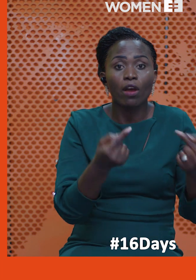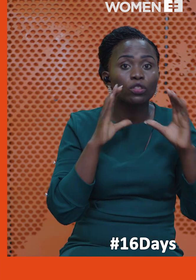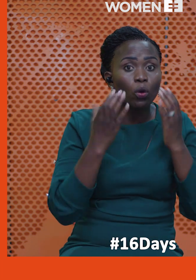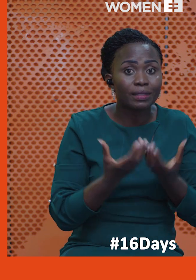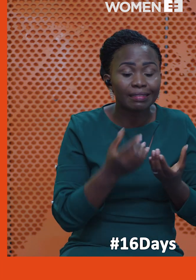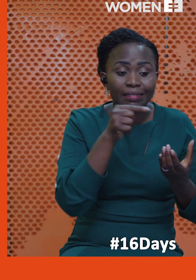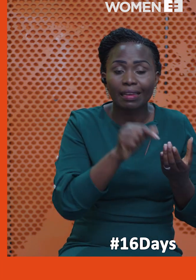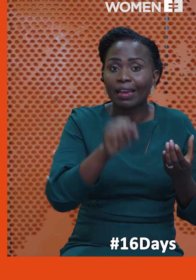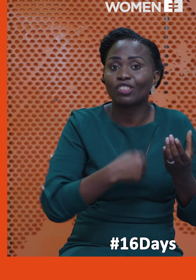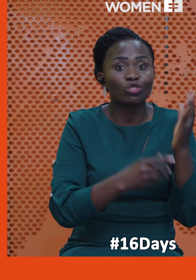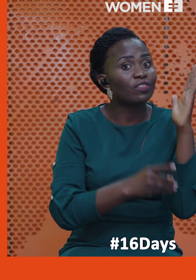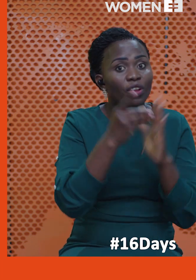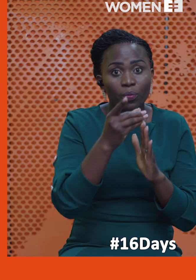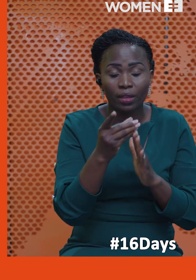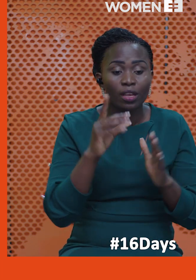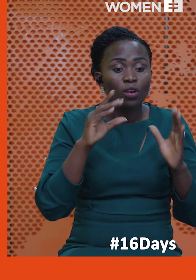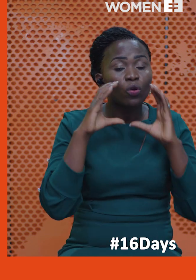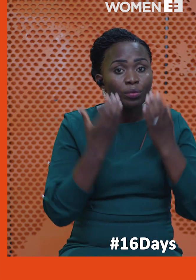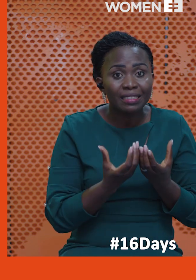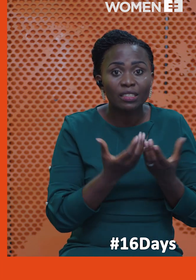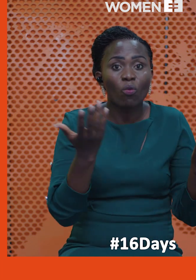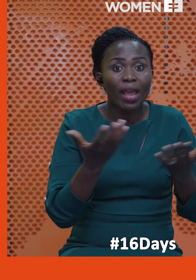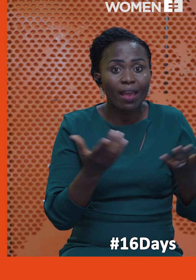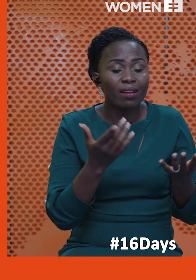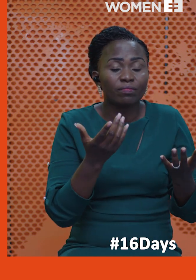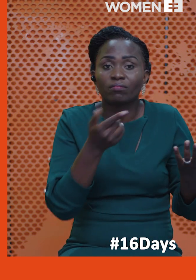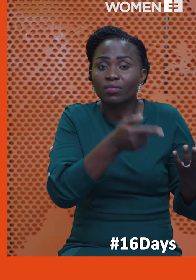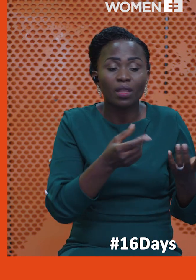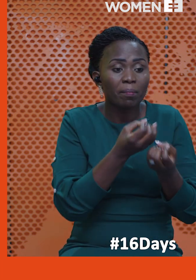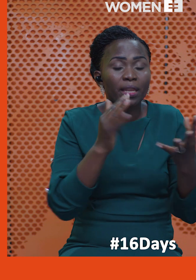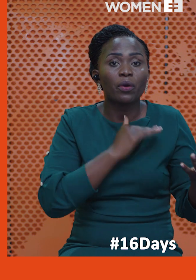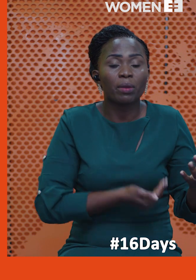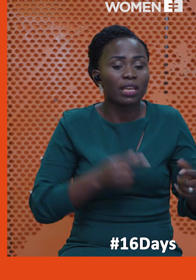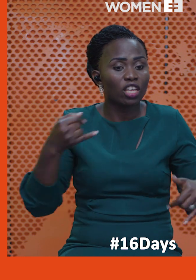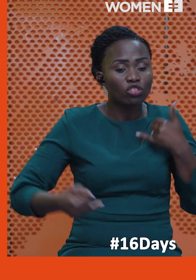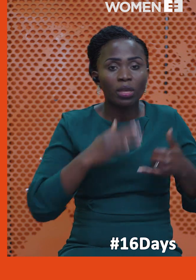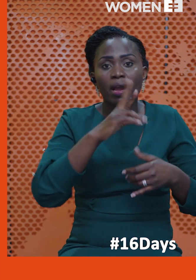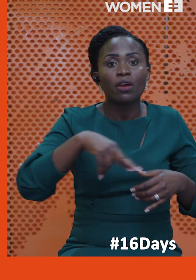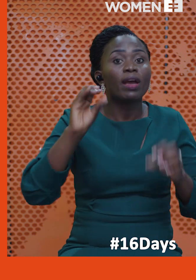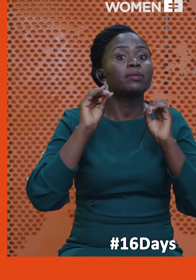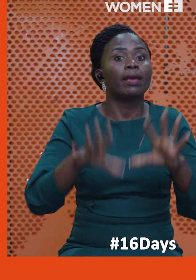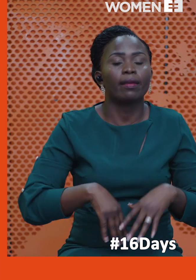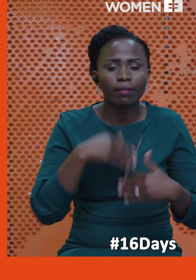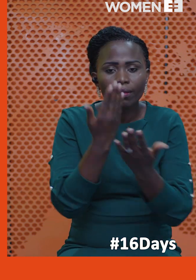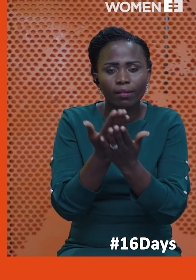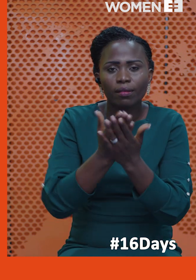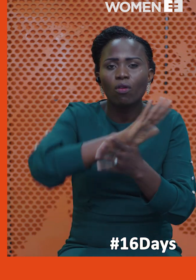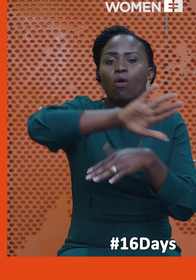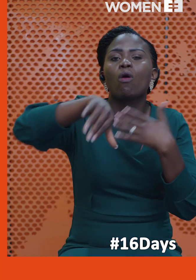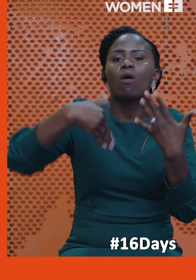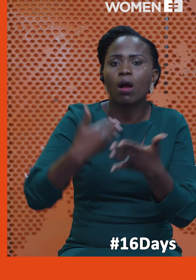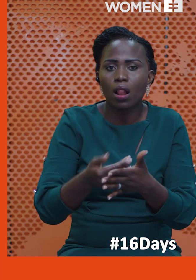violent community is a community that cannot develop, a community where many people will not enjoy their rights.